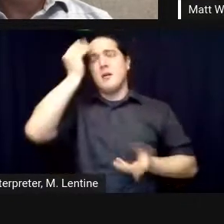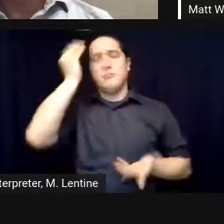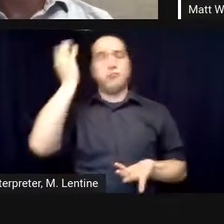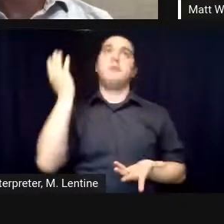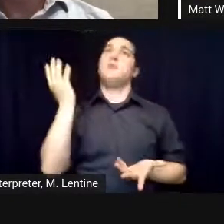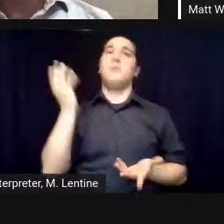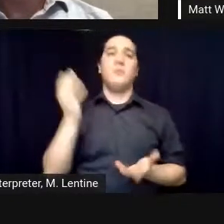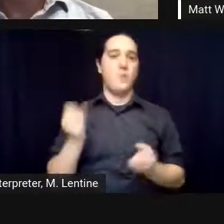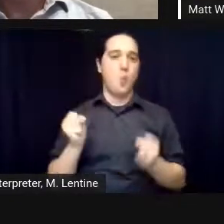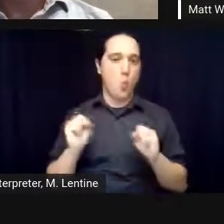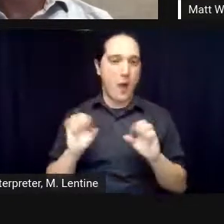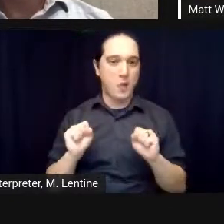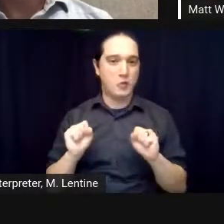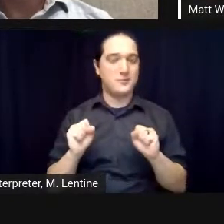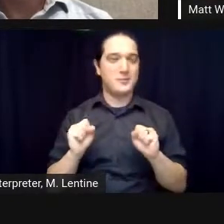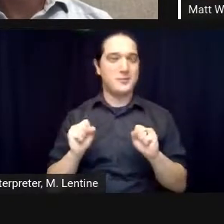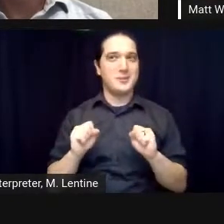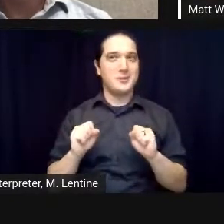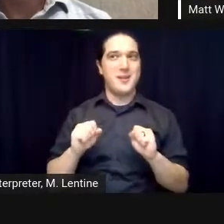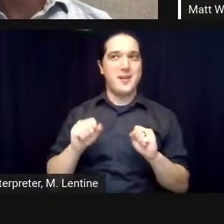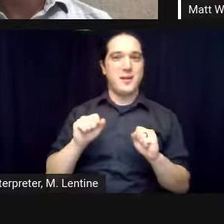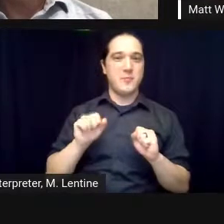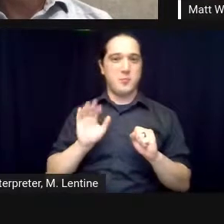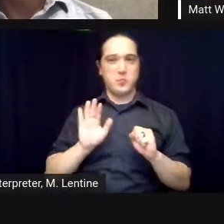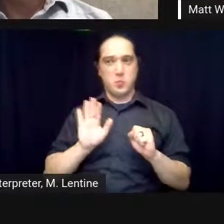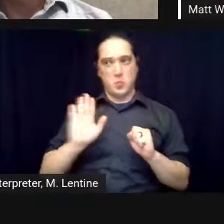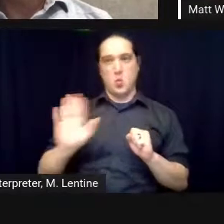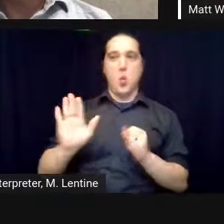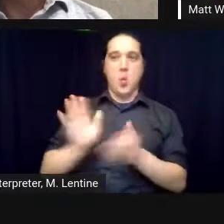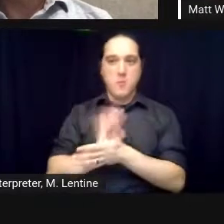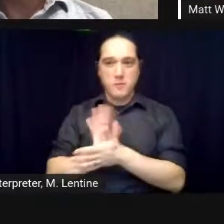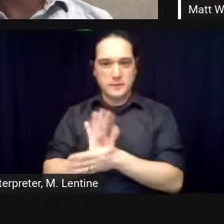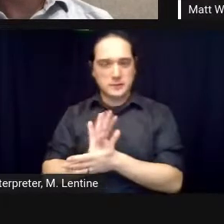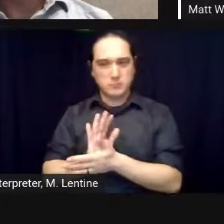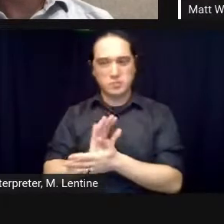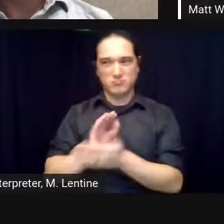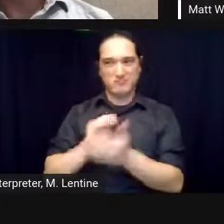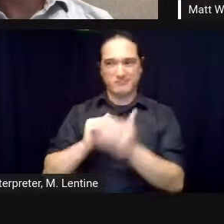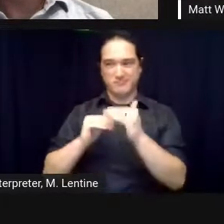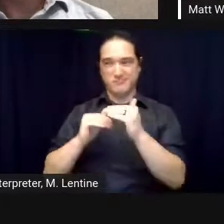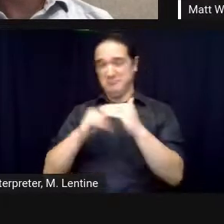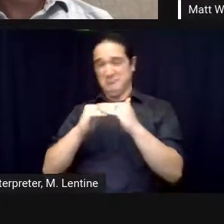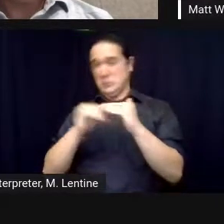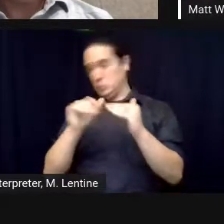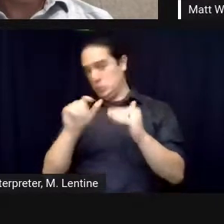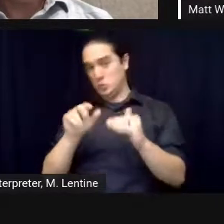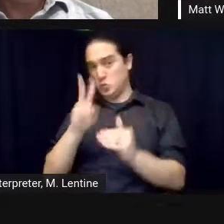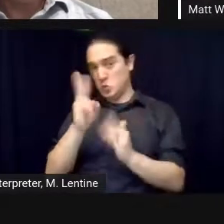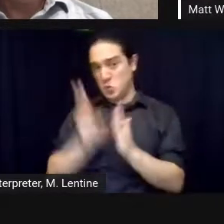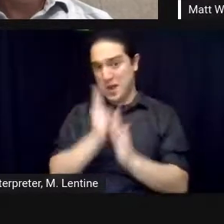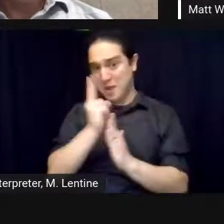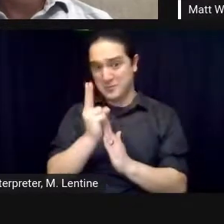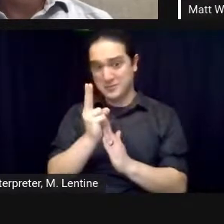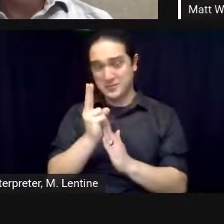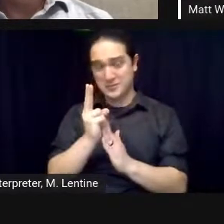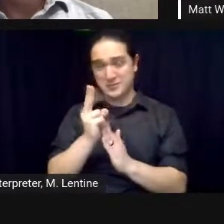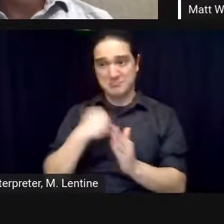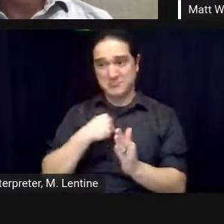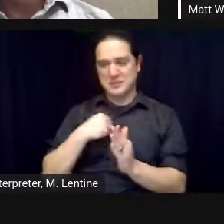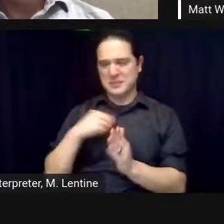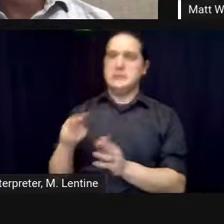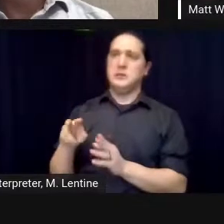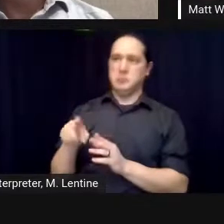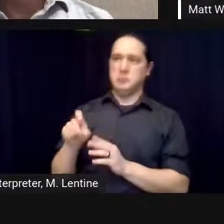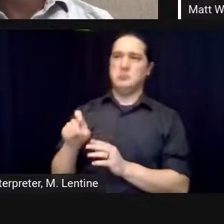touched on is it was an amazing transformation for me and the seven other people because there was no